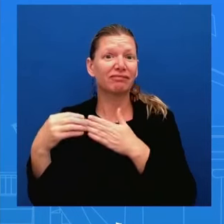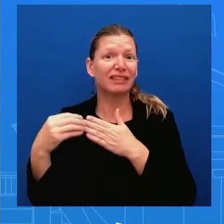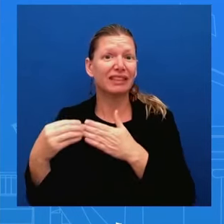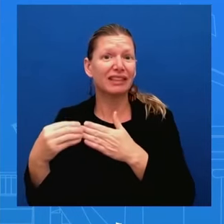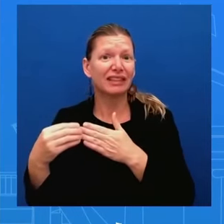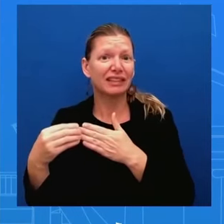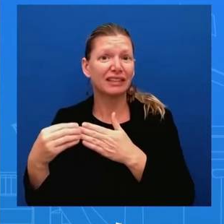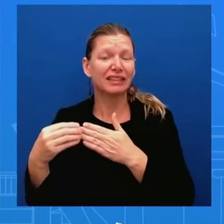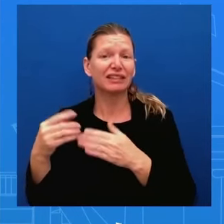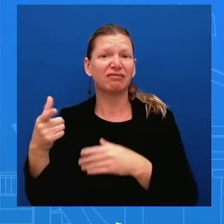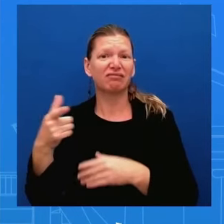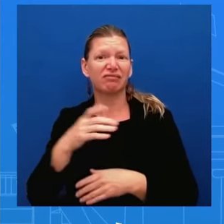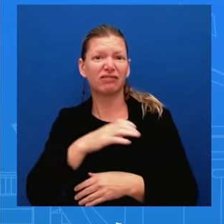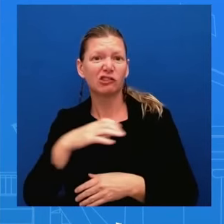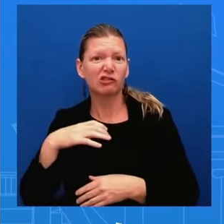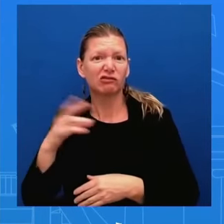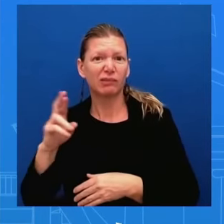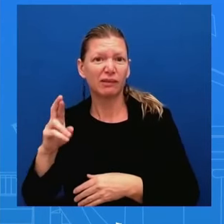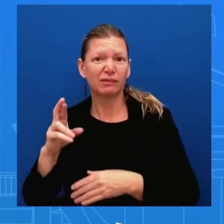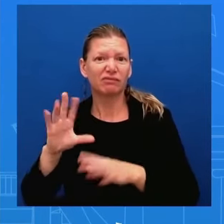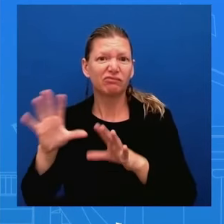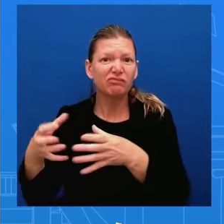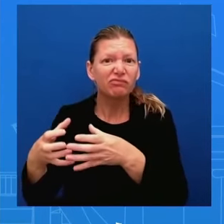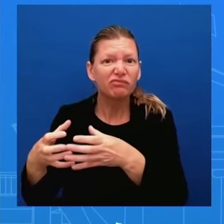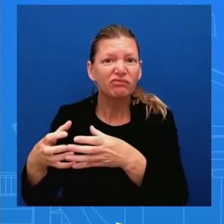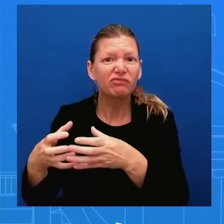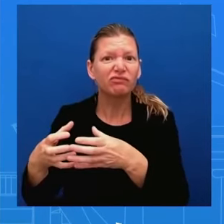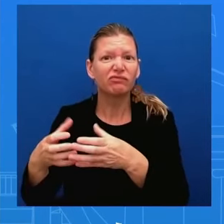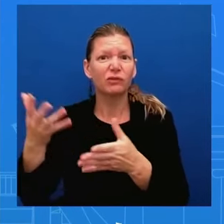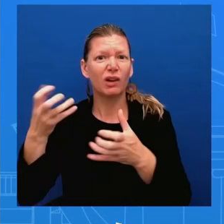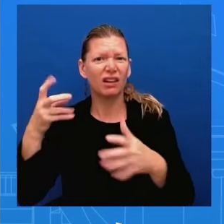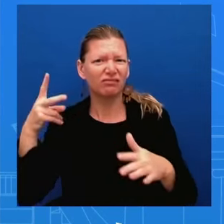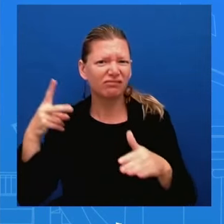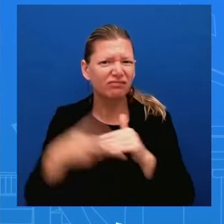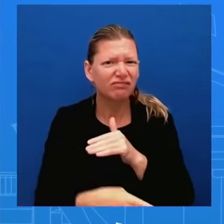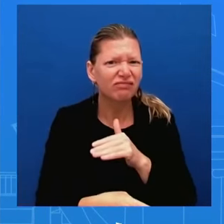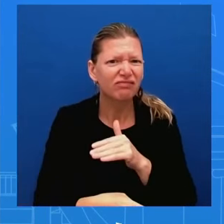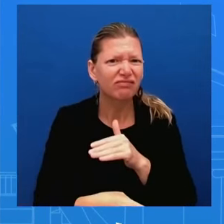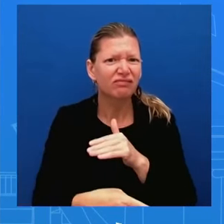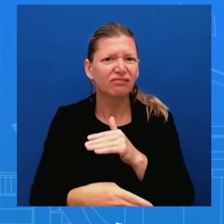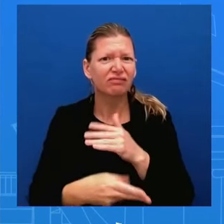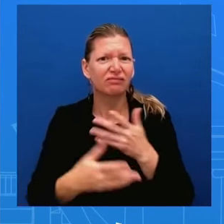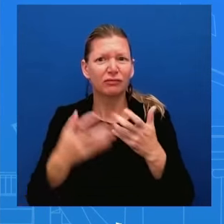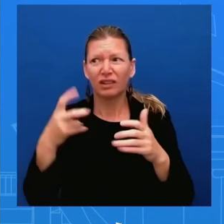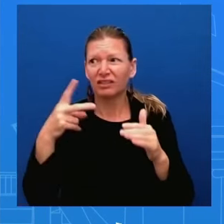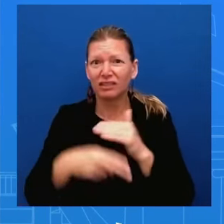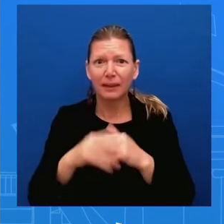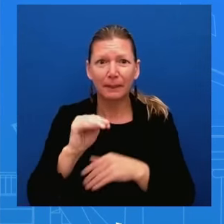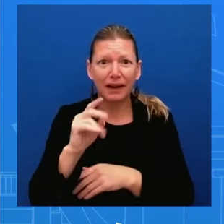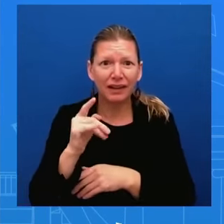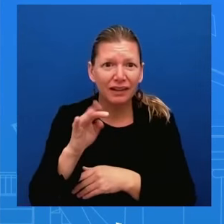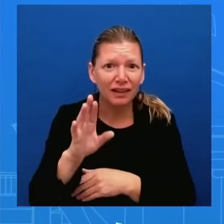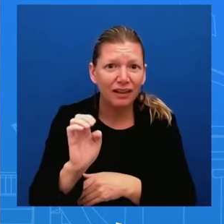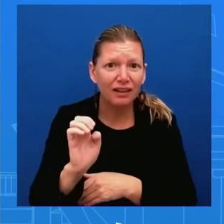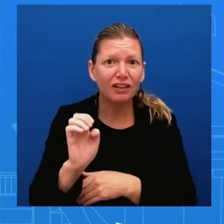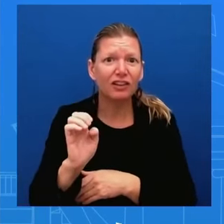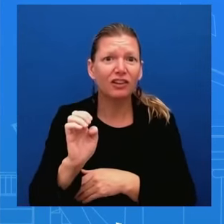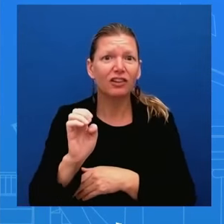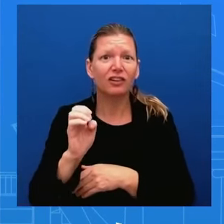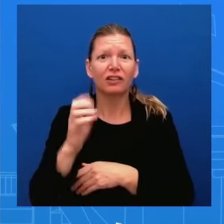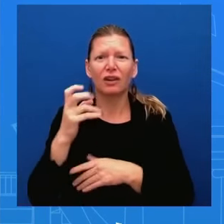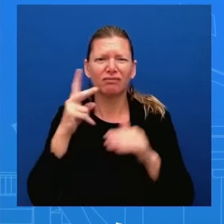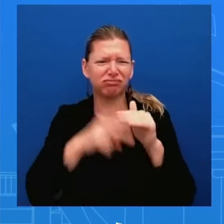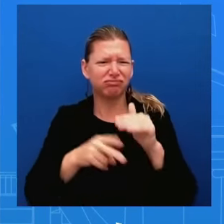that they want to talk they want to cut uh they want to cut medicare they want to cut um you know they want to cut social security they want to get rid